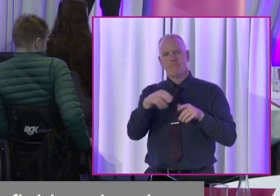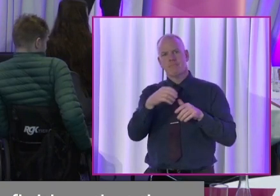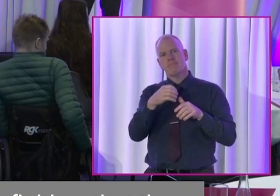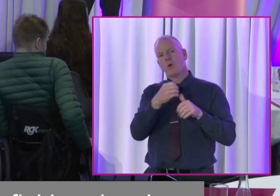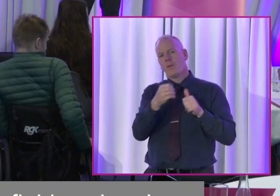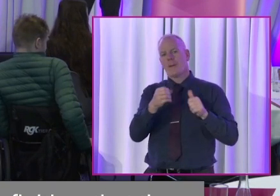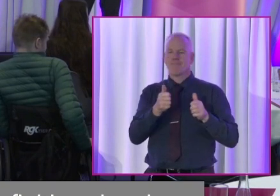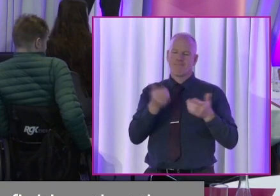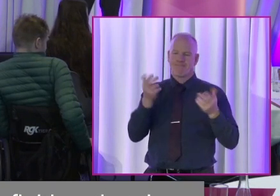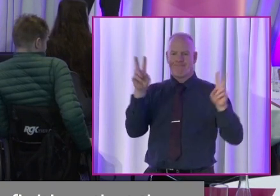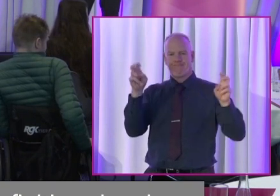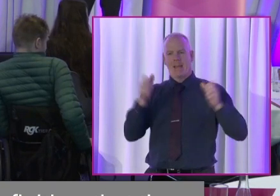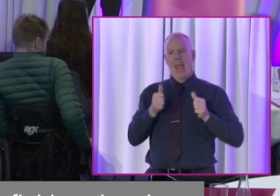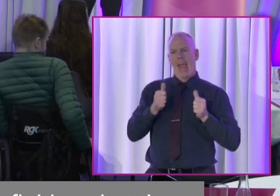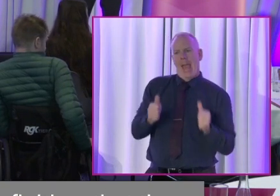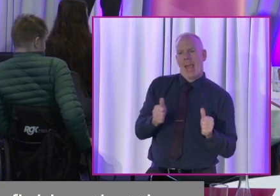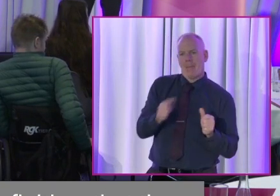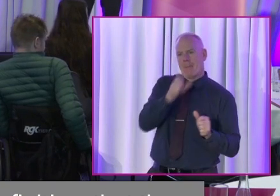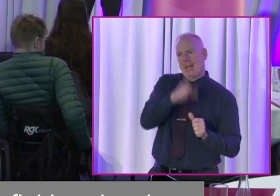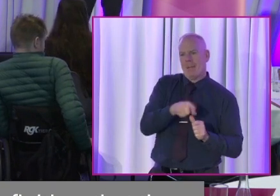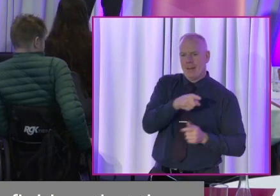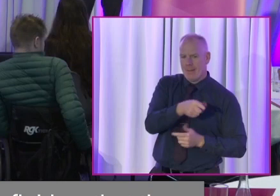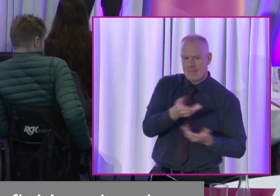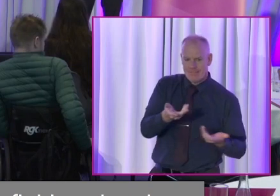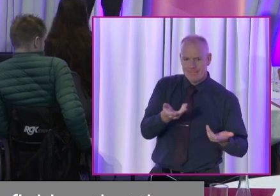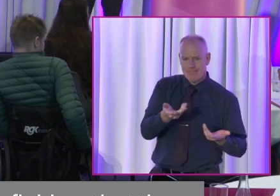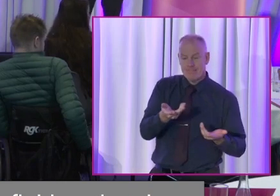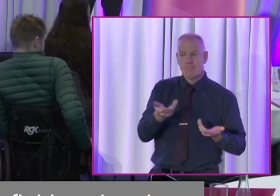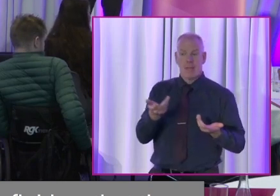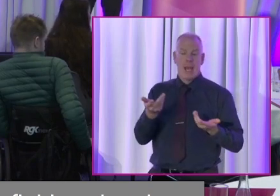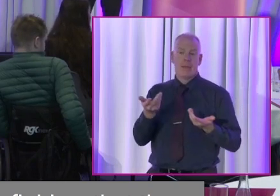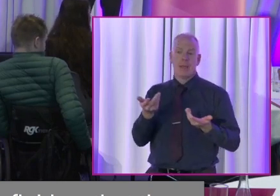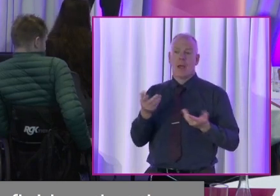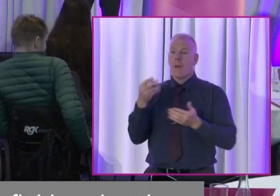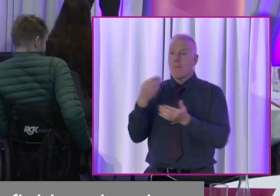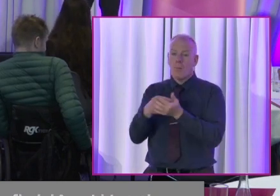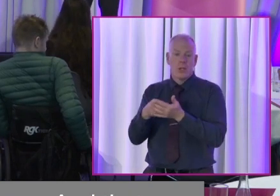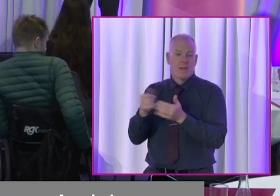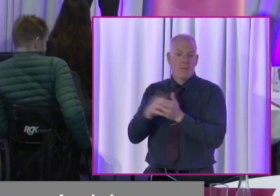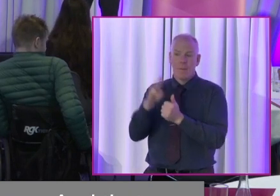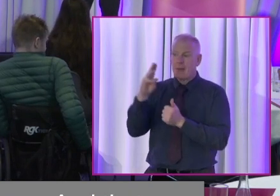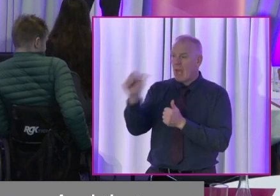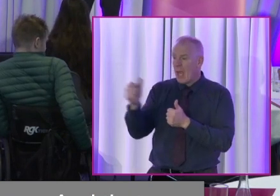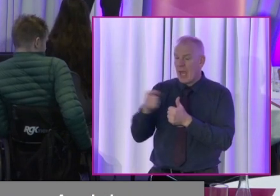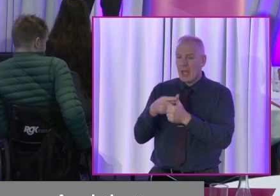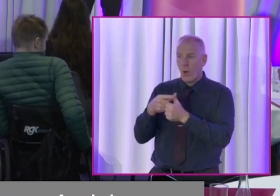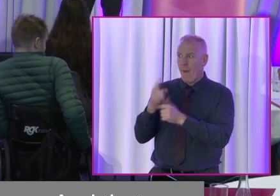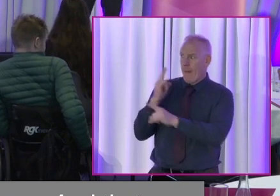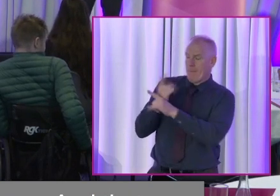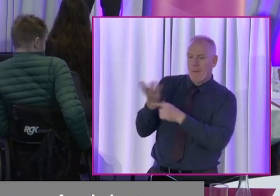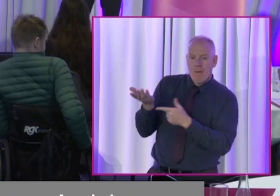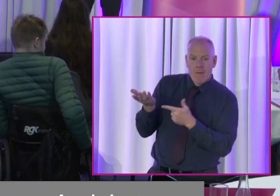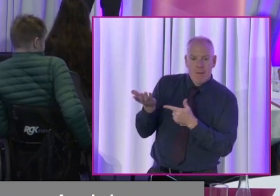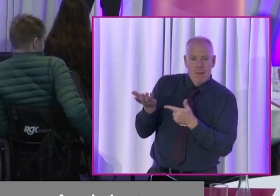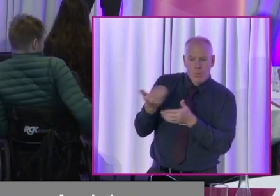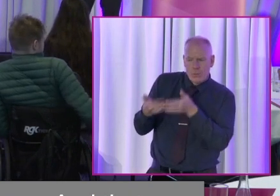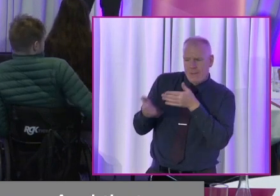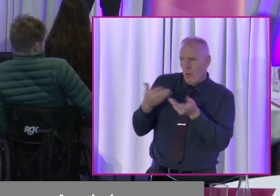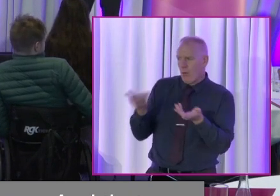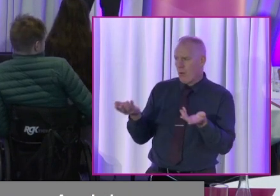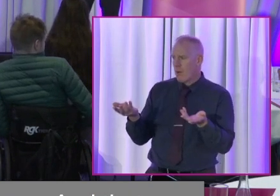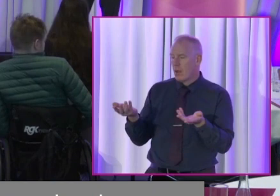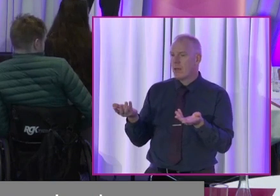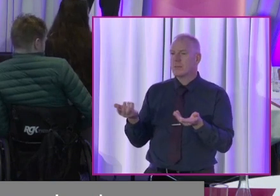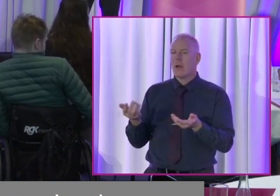say, able-bodied persons. And that may need money to get a PA or get somebody to give them a hand. And it's like